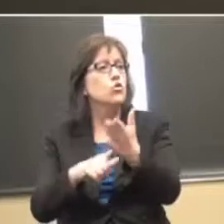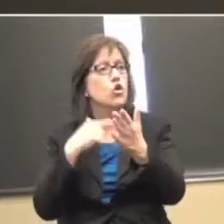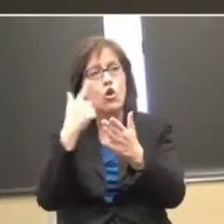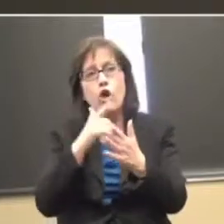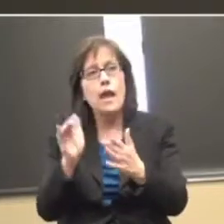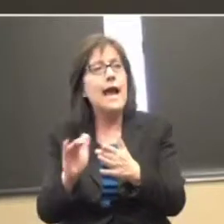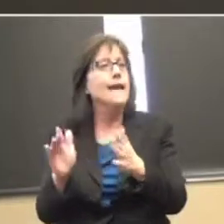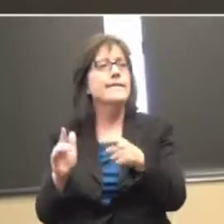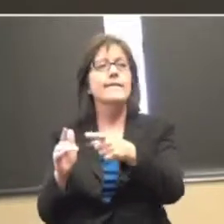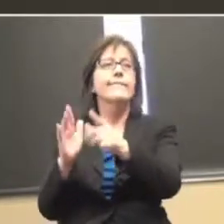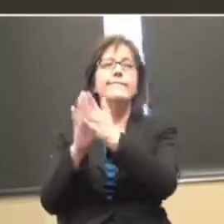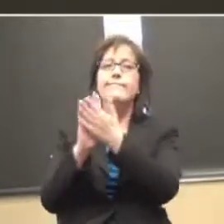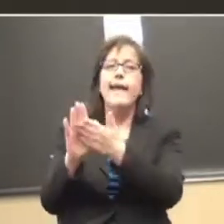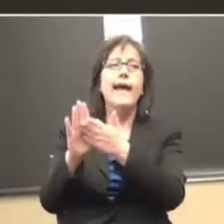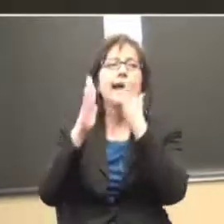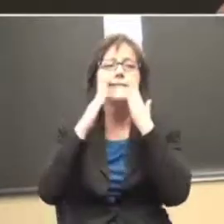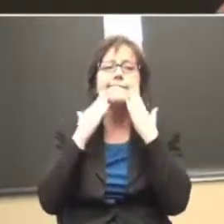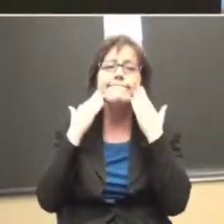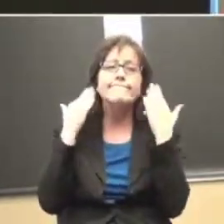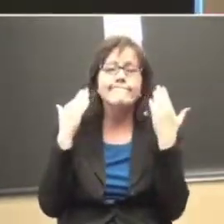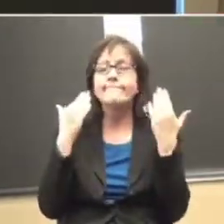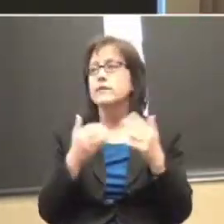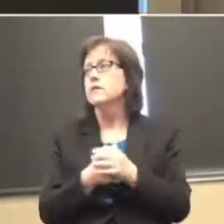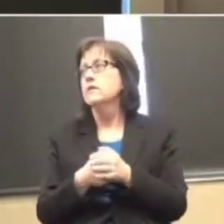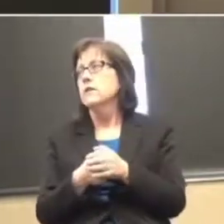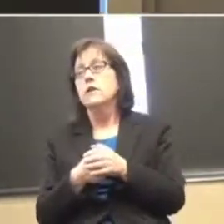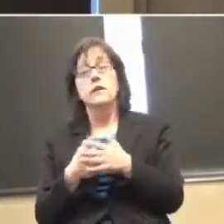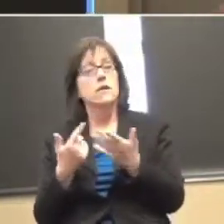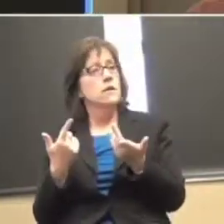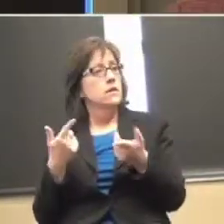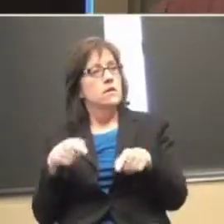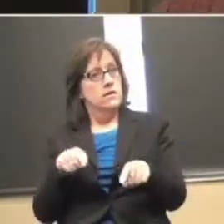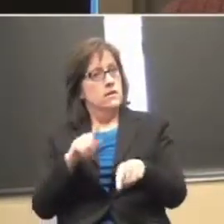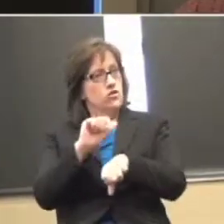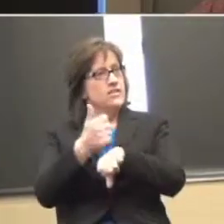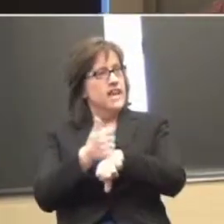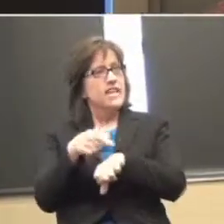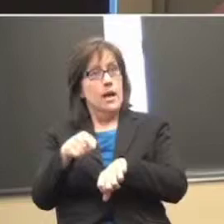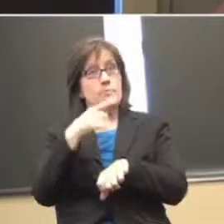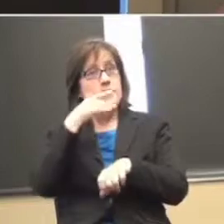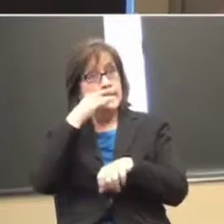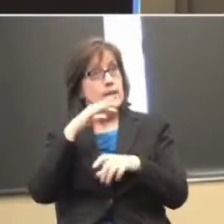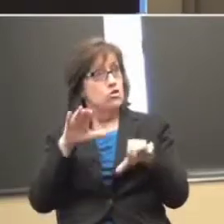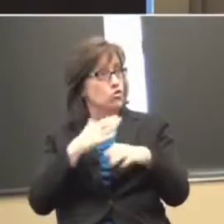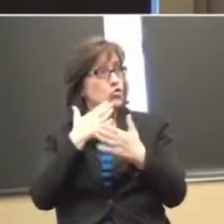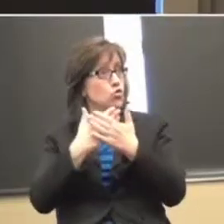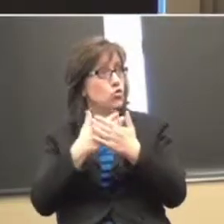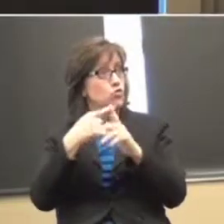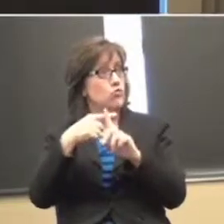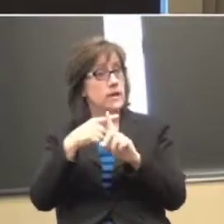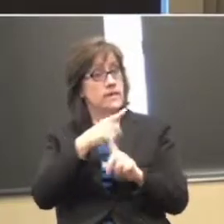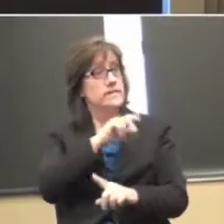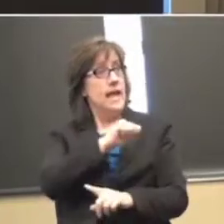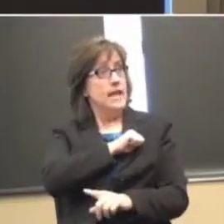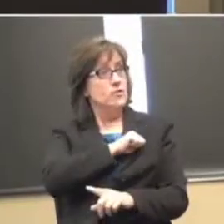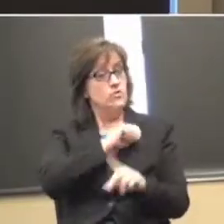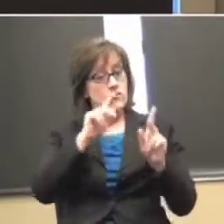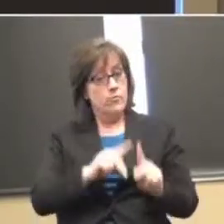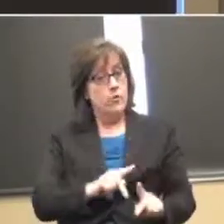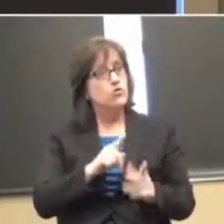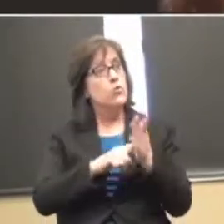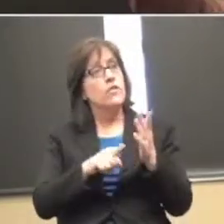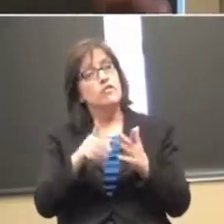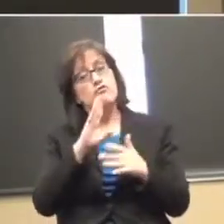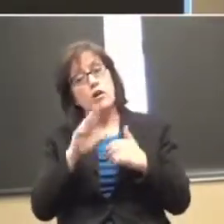Okay. All right. Yeah. Is this basically setting this kid up to do well? So is the attitude of the person, is what they're talking about